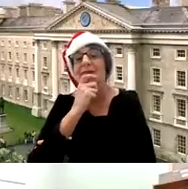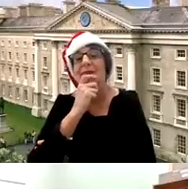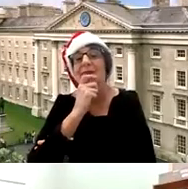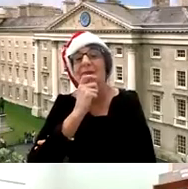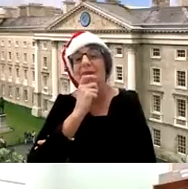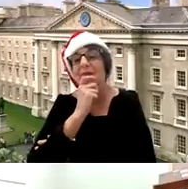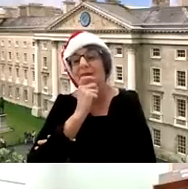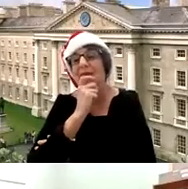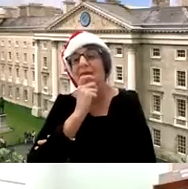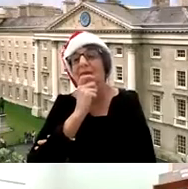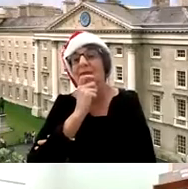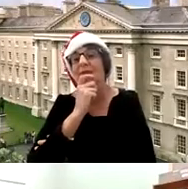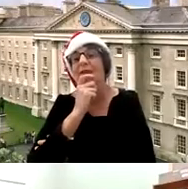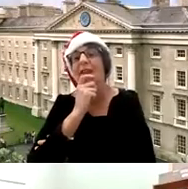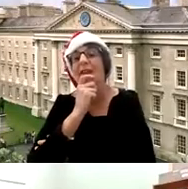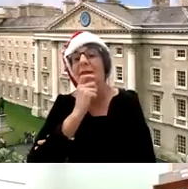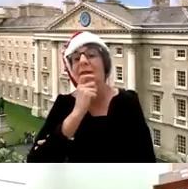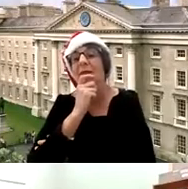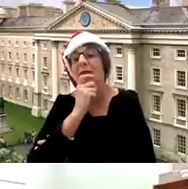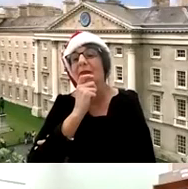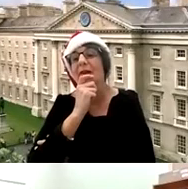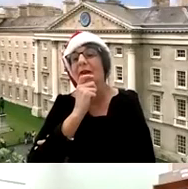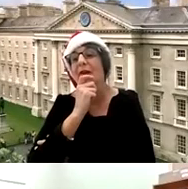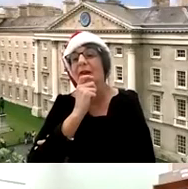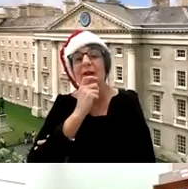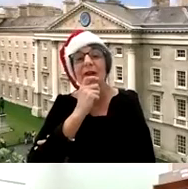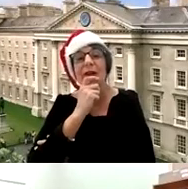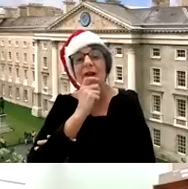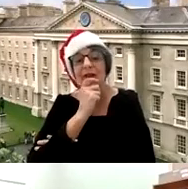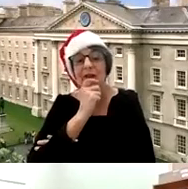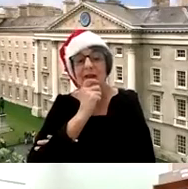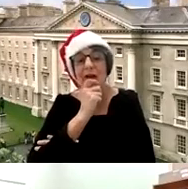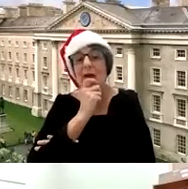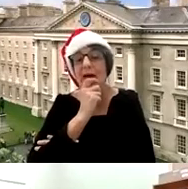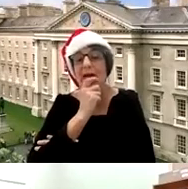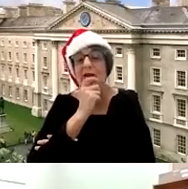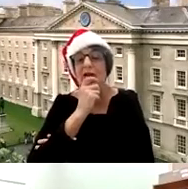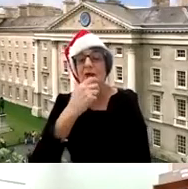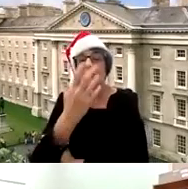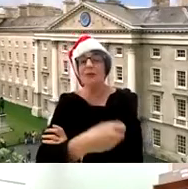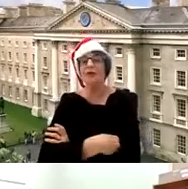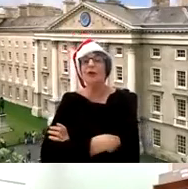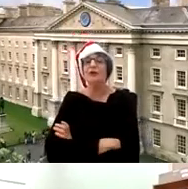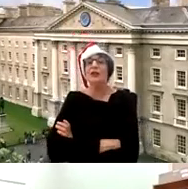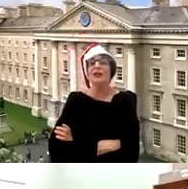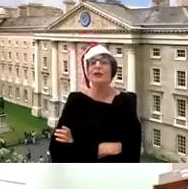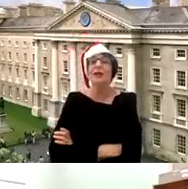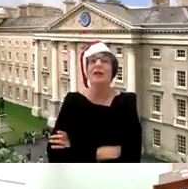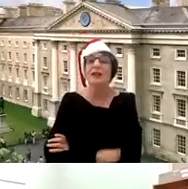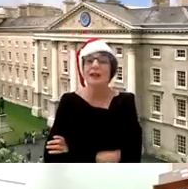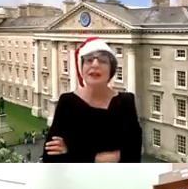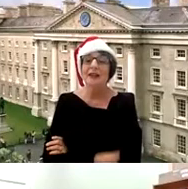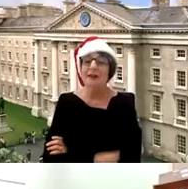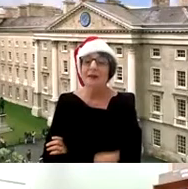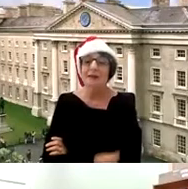doing them in bridesmaids yeah like uh painting okay so you're doing some of those things okay